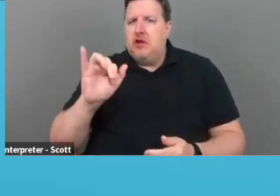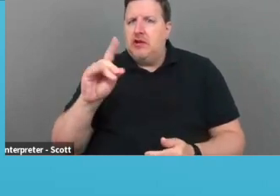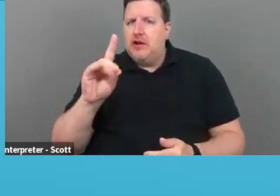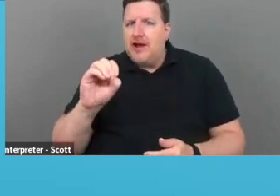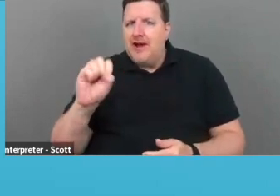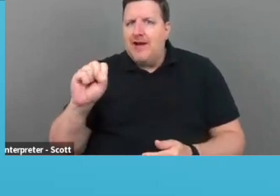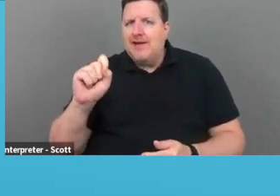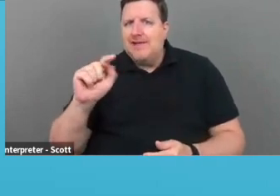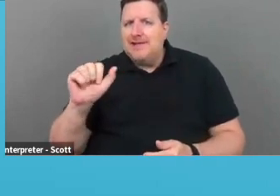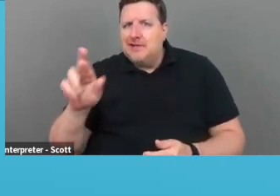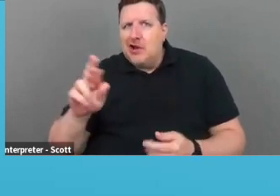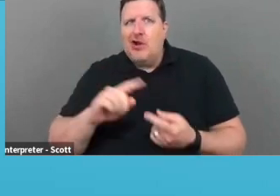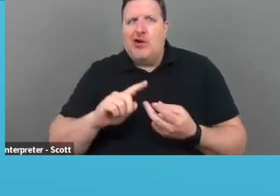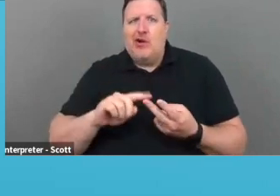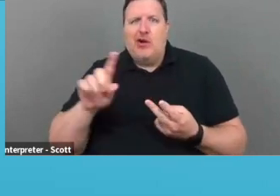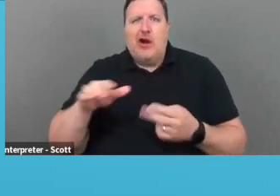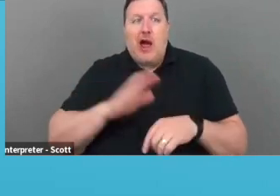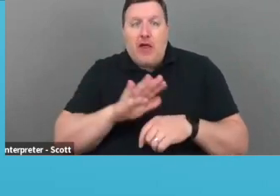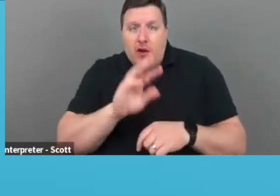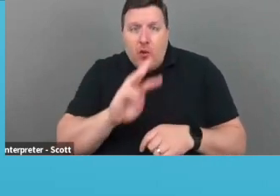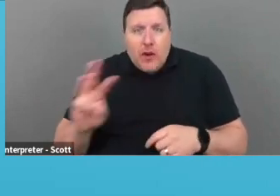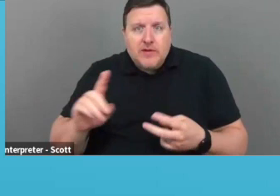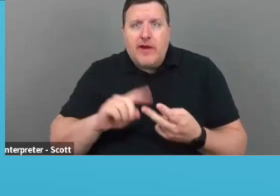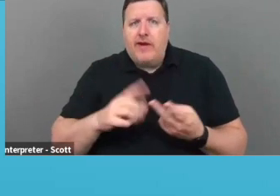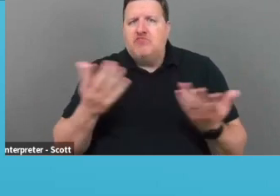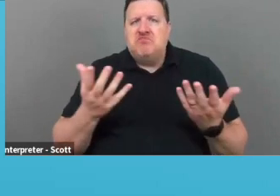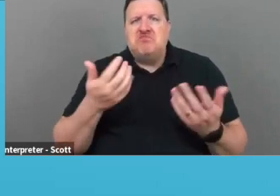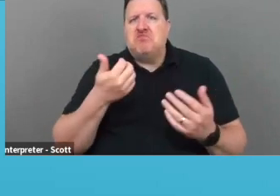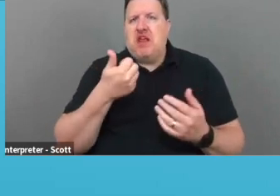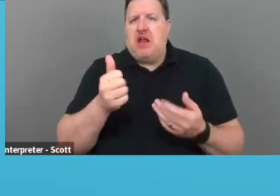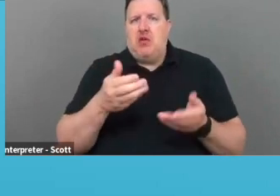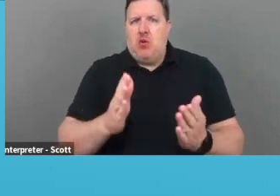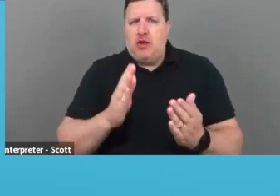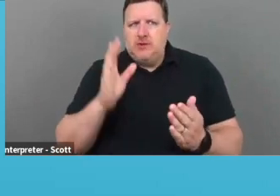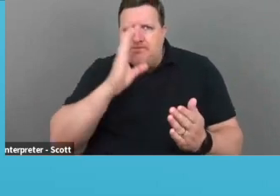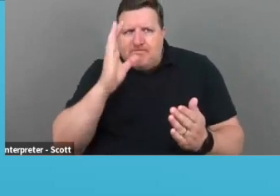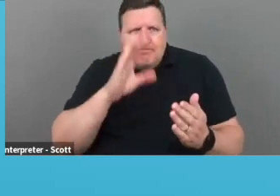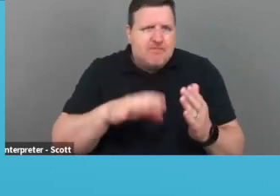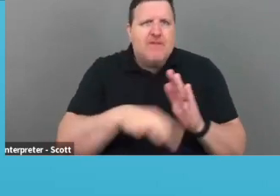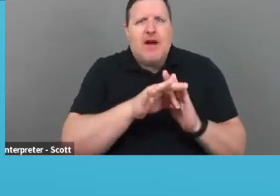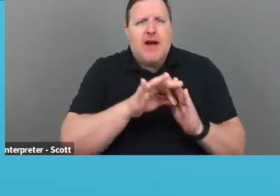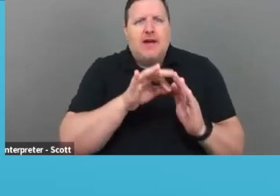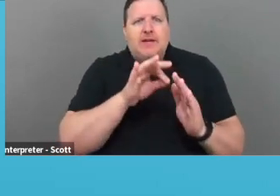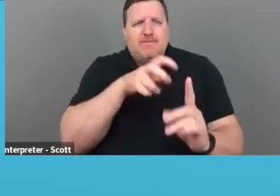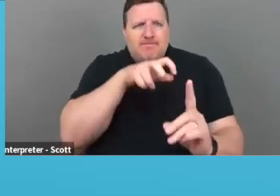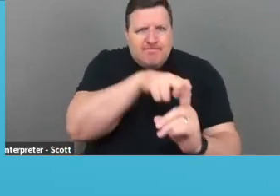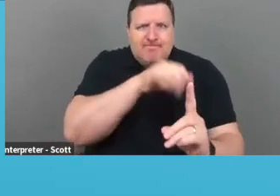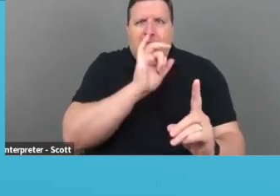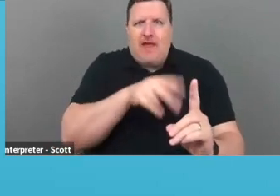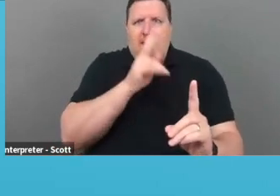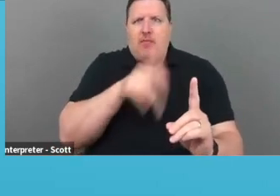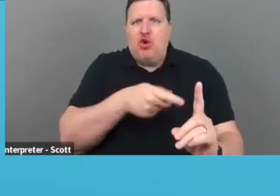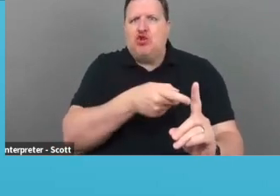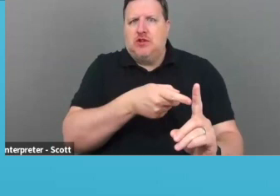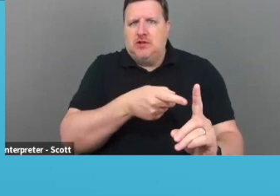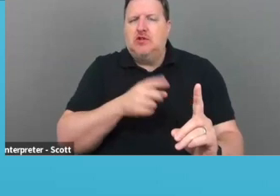or any other type of investigation that you can do. But it should